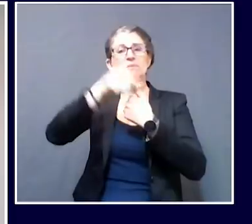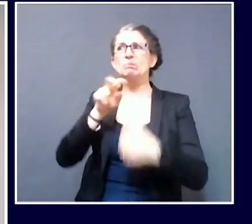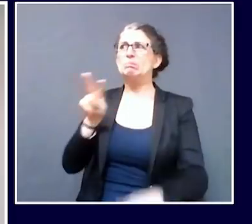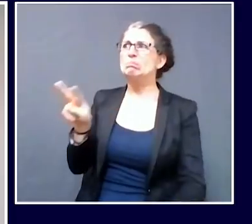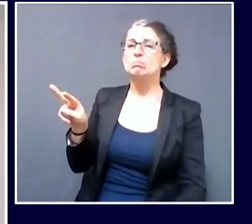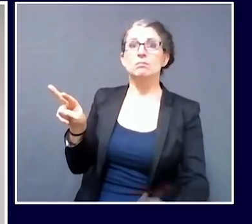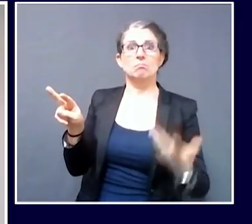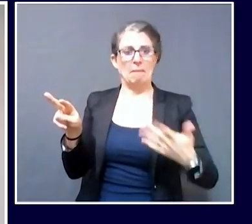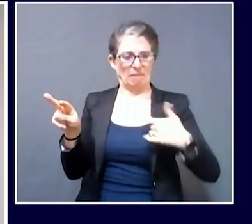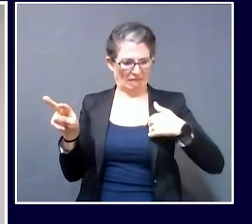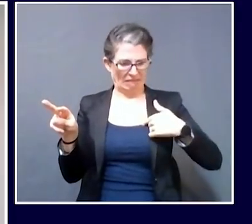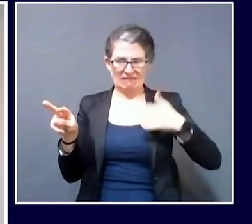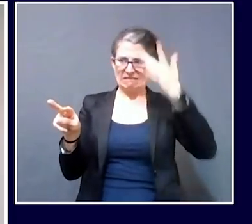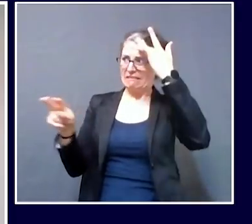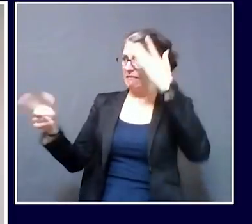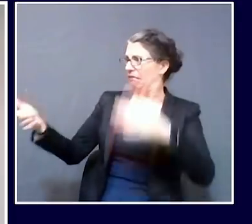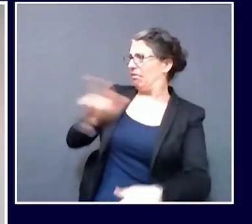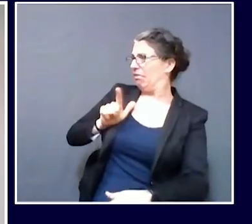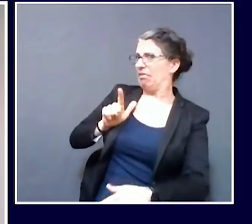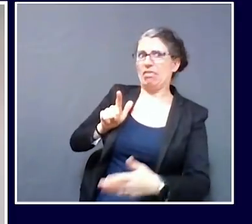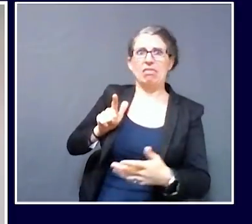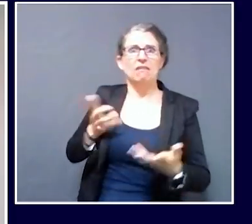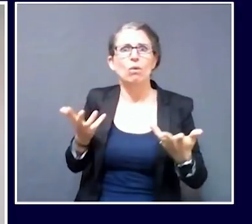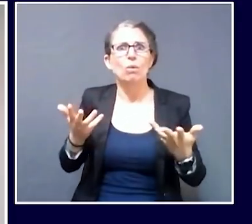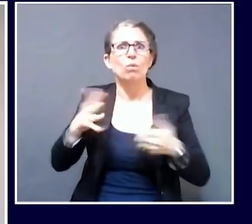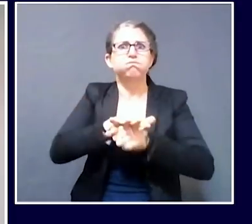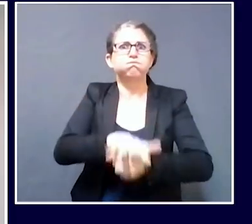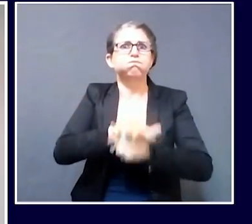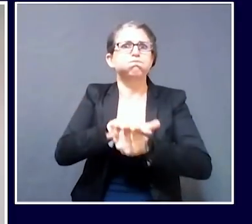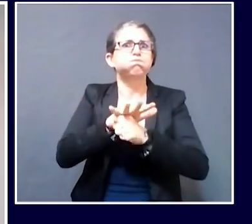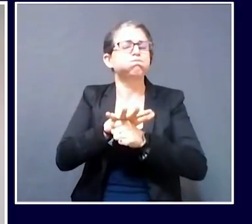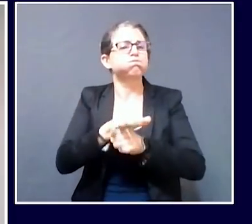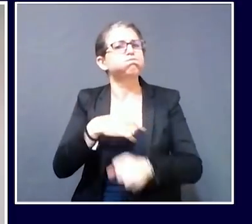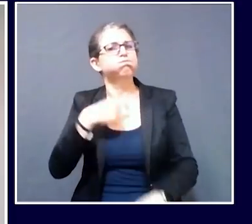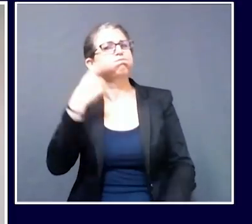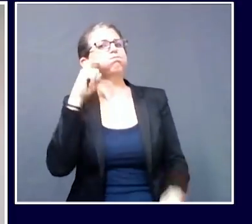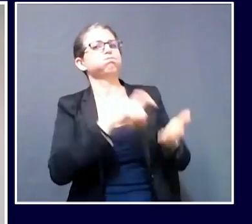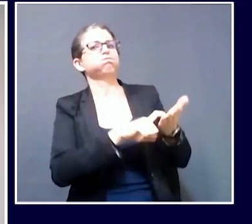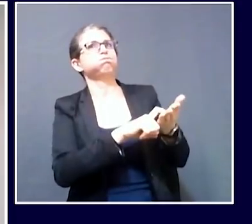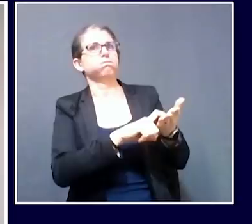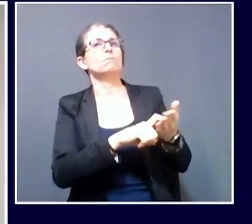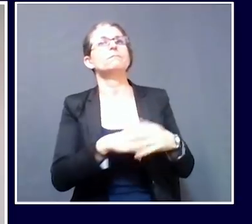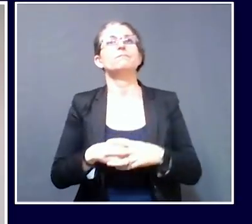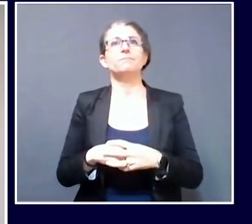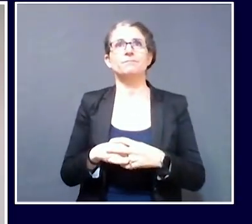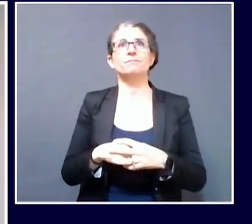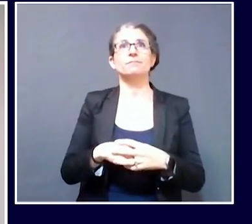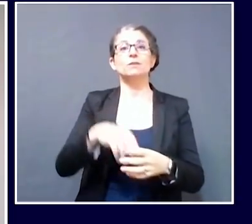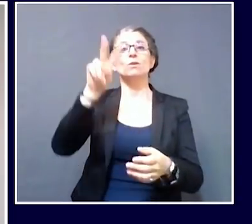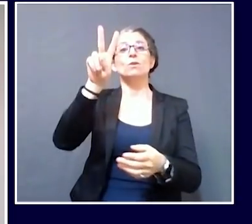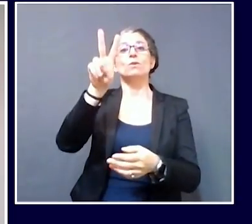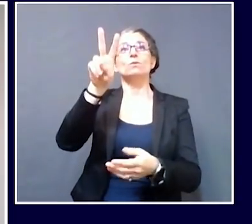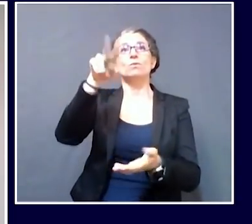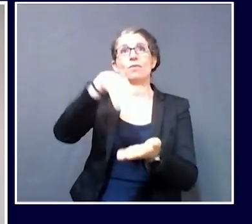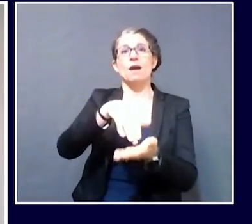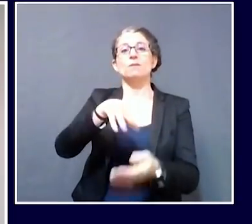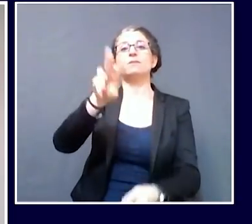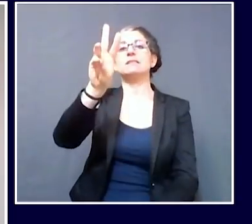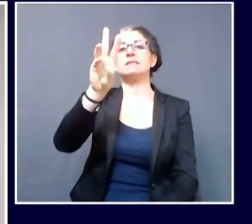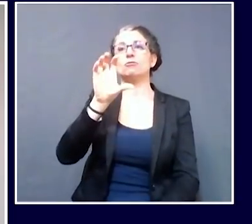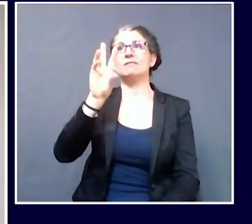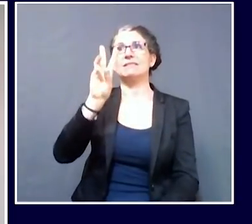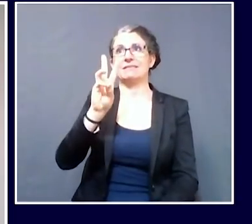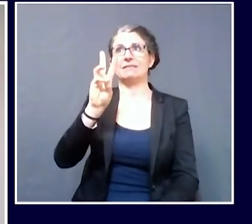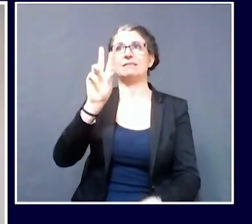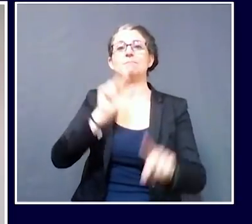Overall, Maine CDC is now recording 2,606 cases of COVID